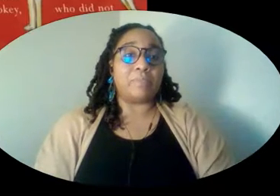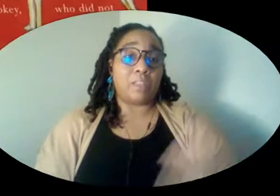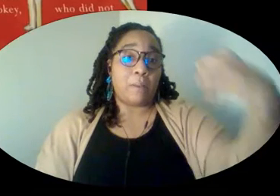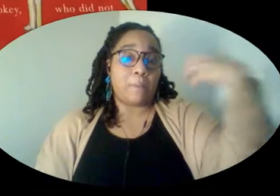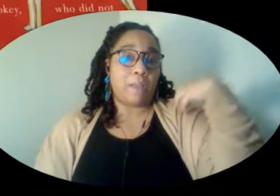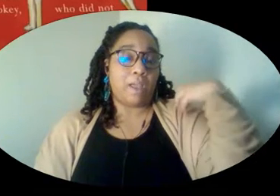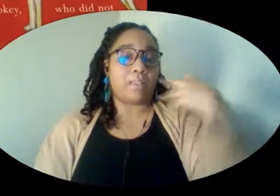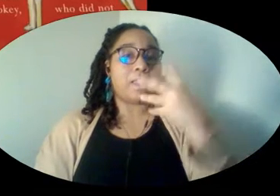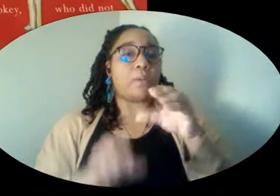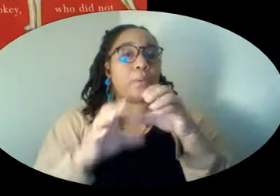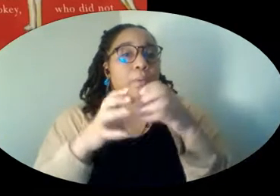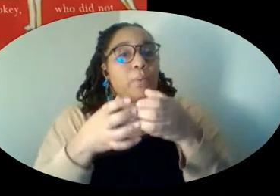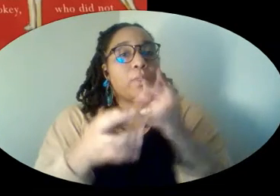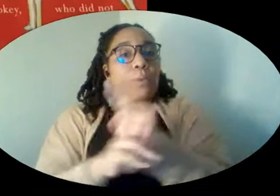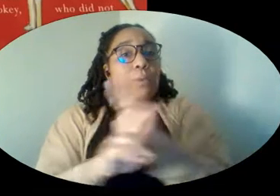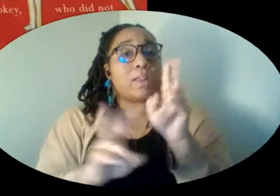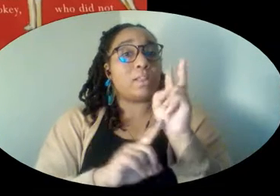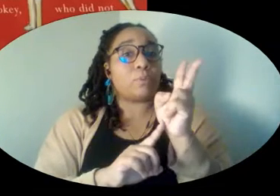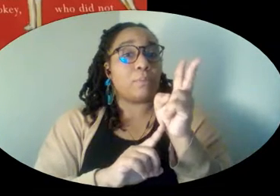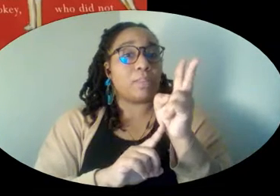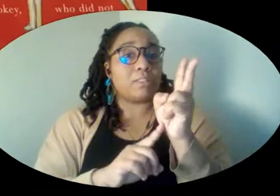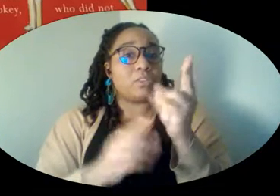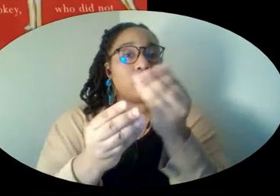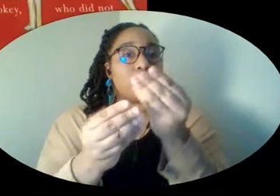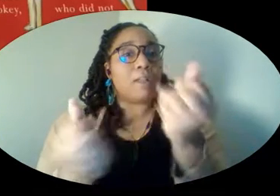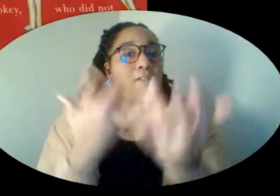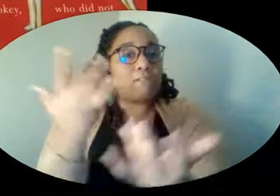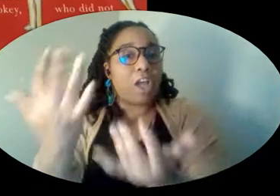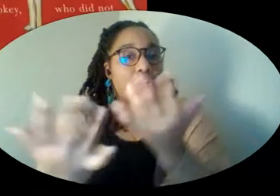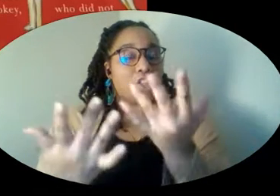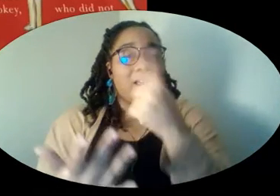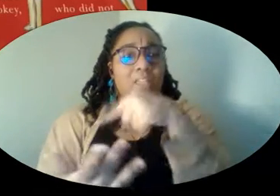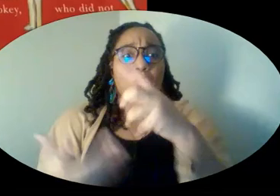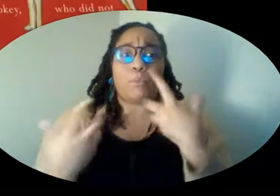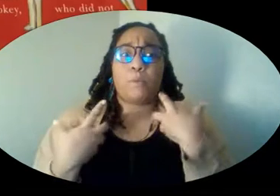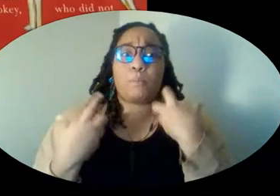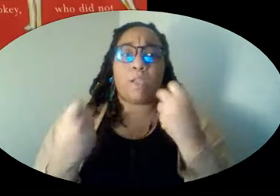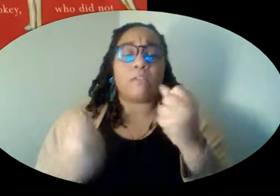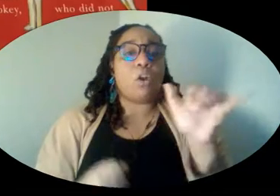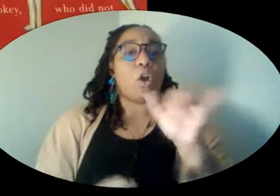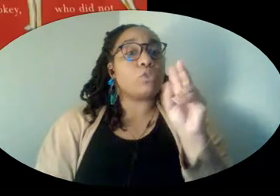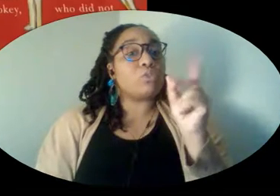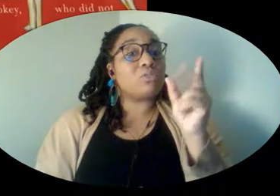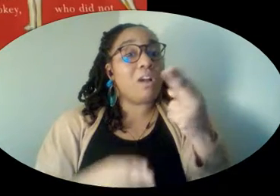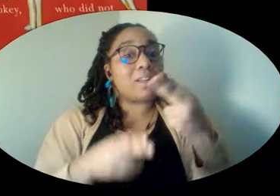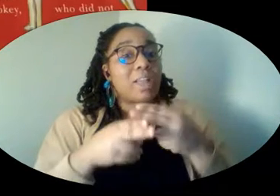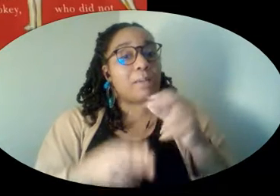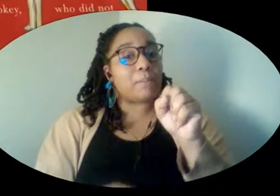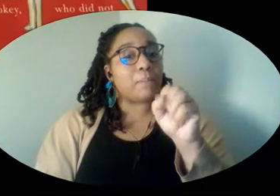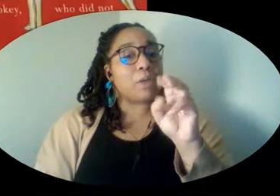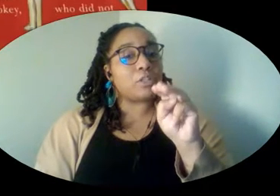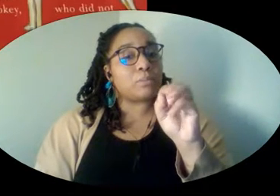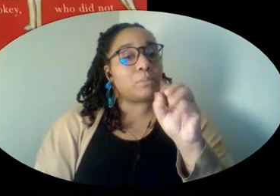pilot and a crew, ready in 2 minutes to fight the fires. They were a brave group. And there was a dog named